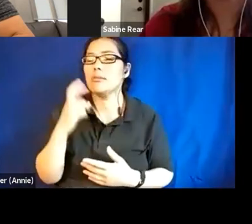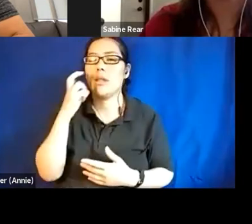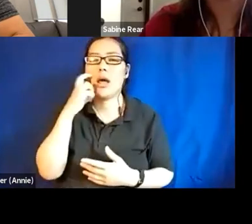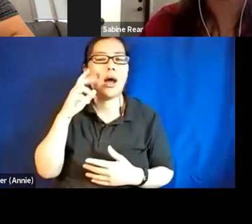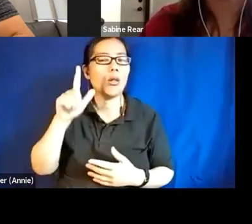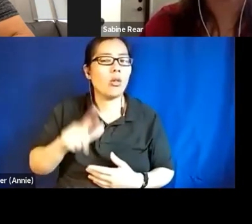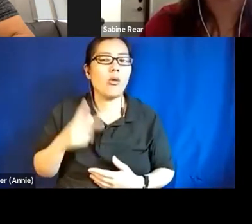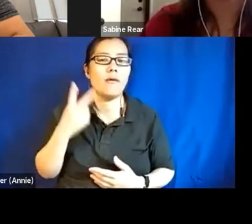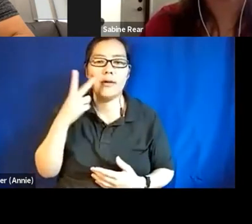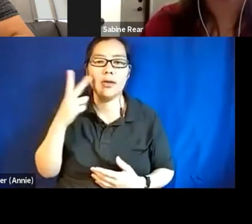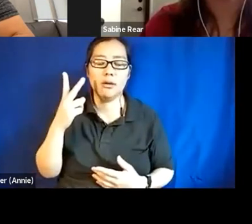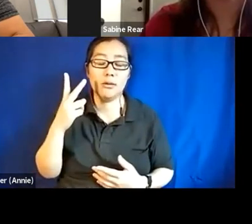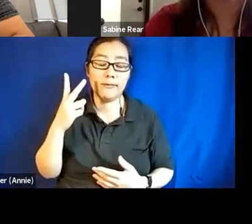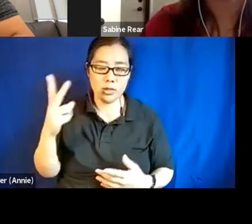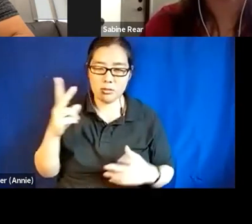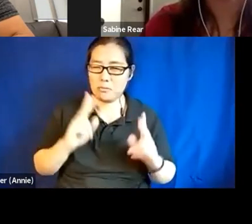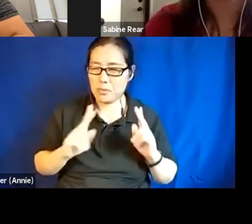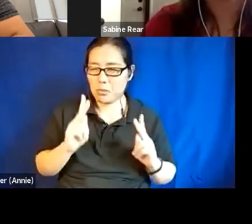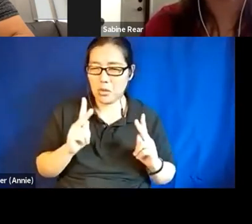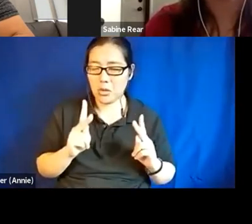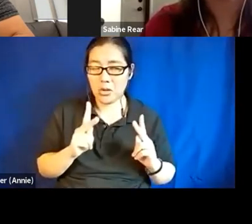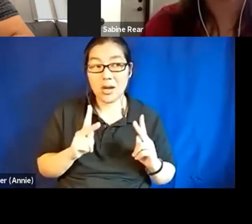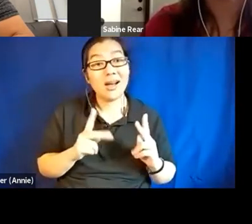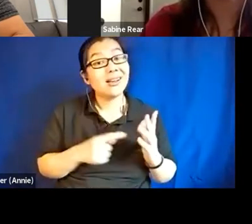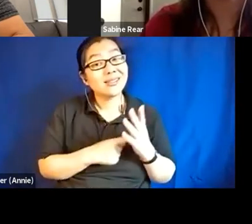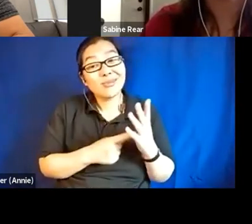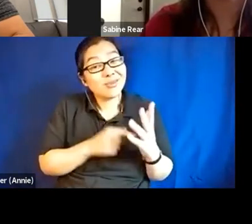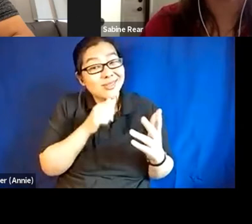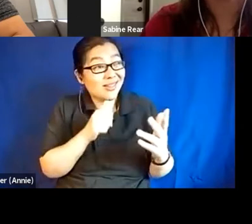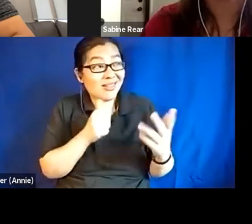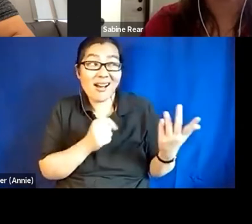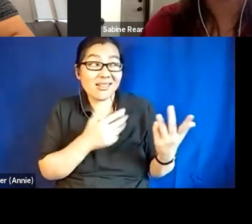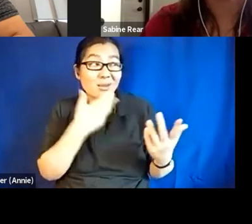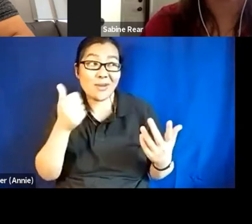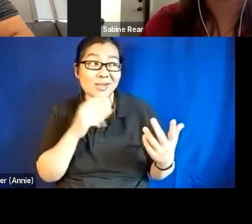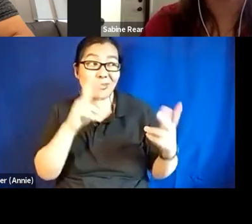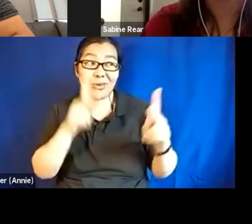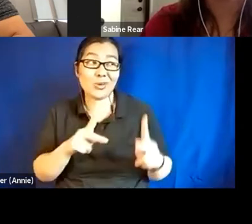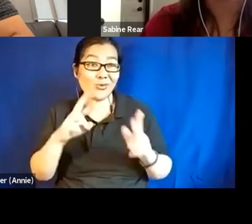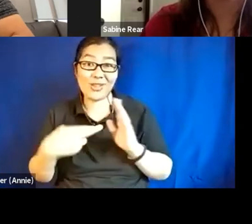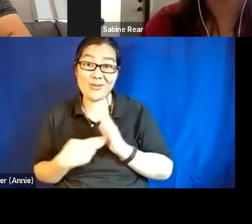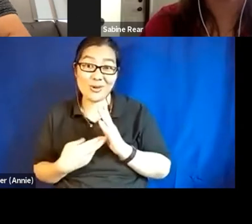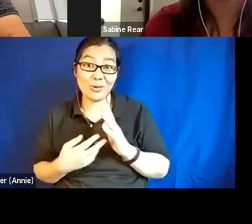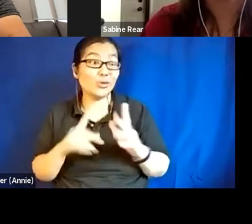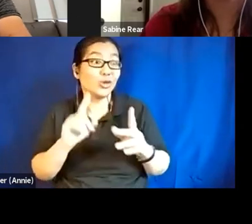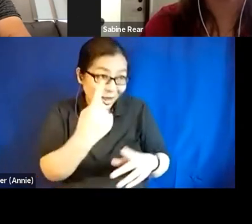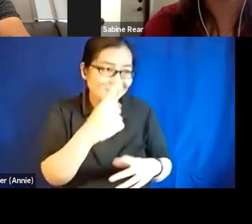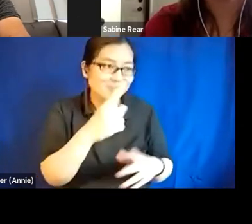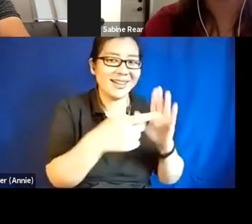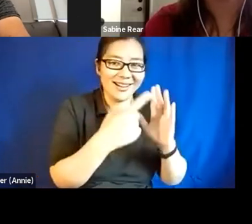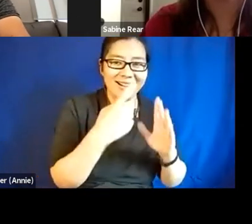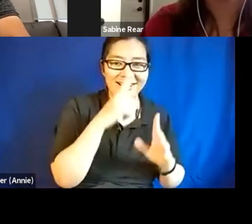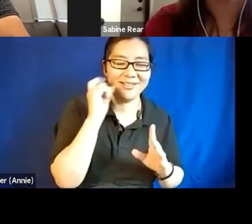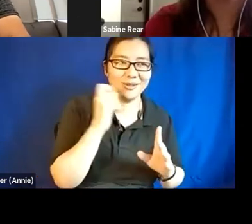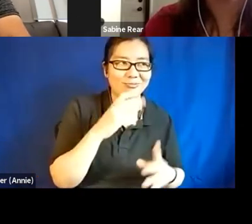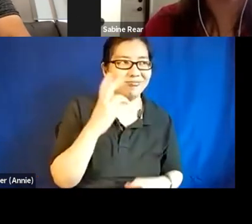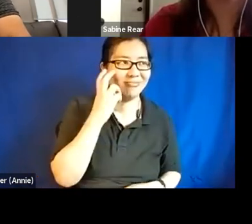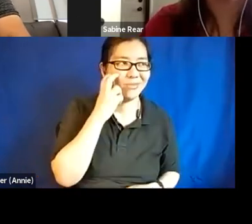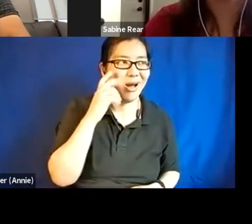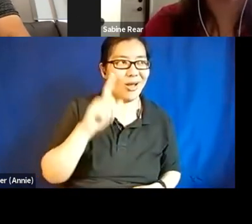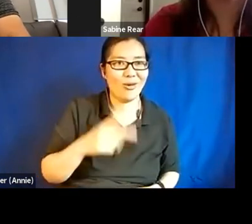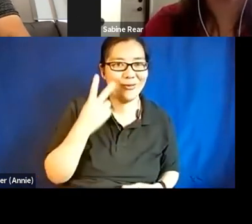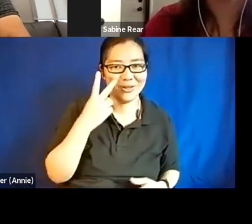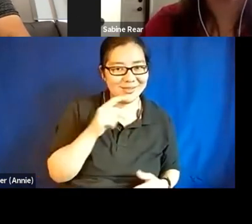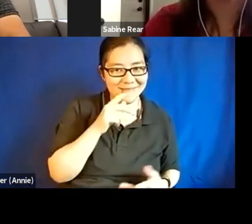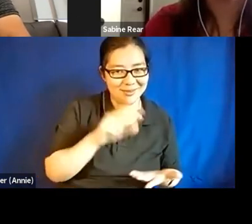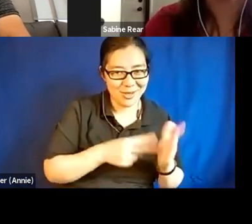And, uh, but, uh, sometimes they're not the right person for the part, but, uh, yeah. Yeah. So